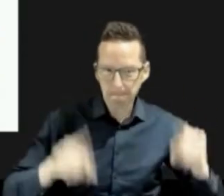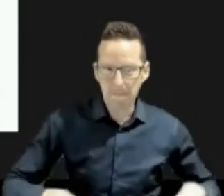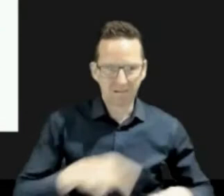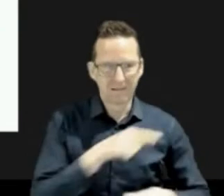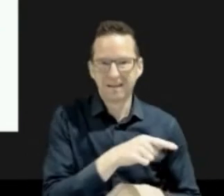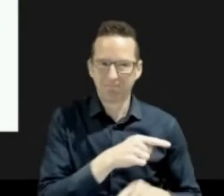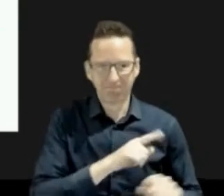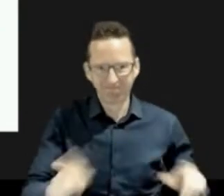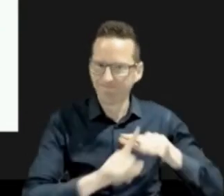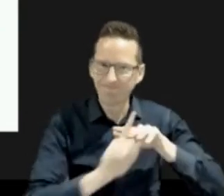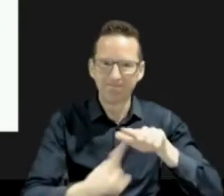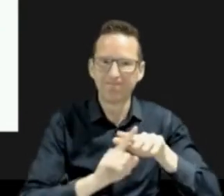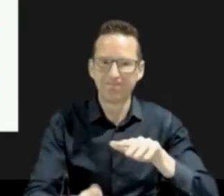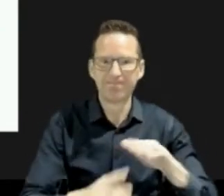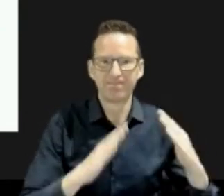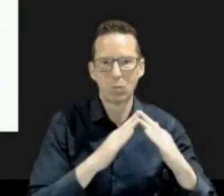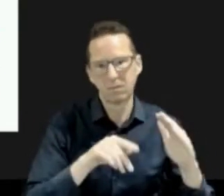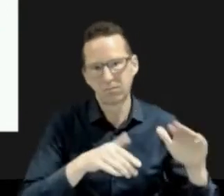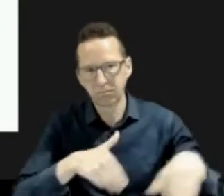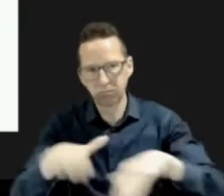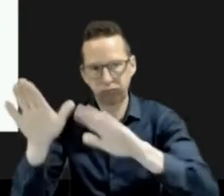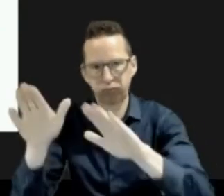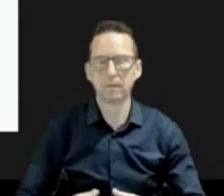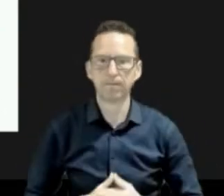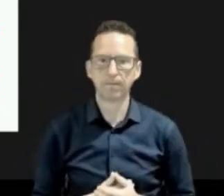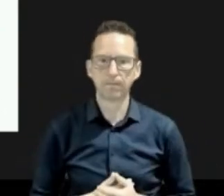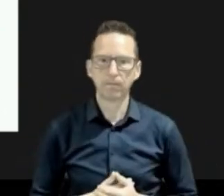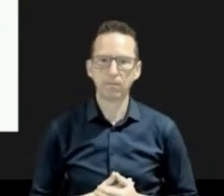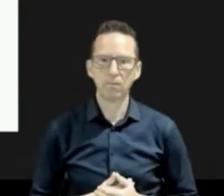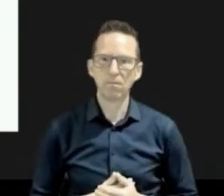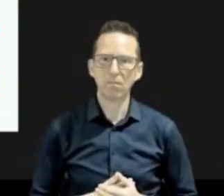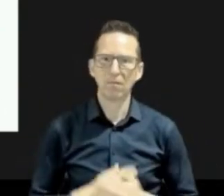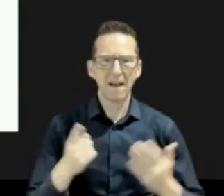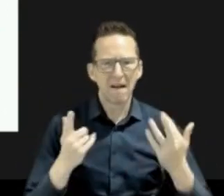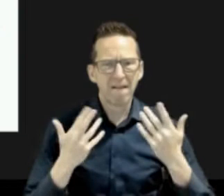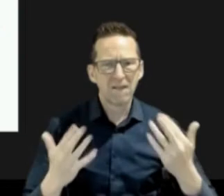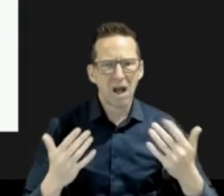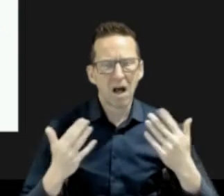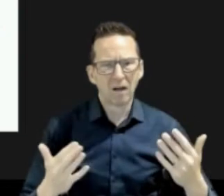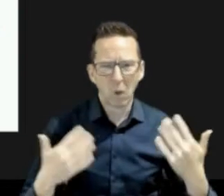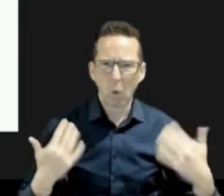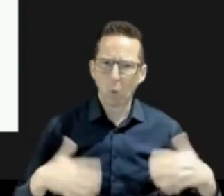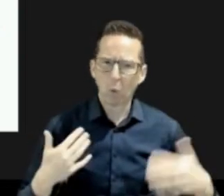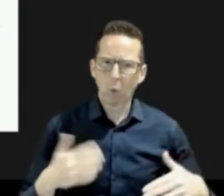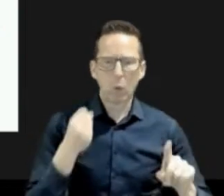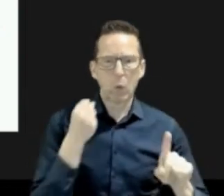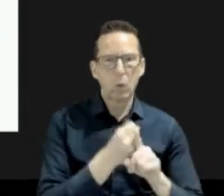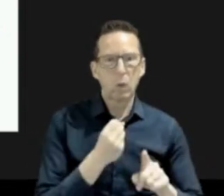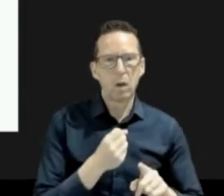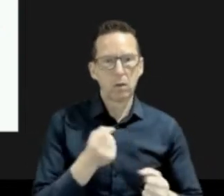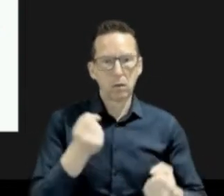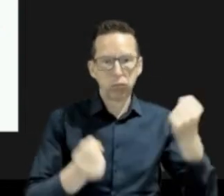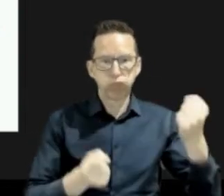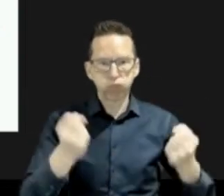In addition to structural losses, wildfires had tremendous impacts on transportation sector, on the economy, closing down